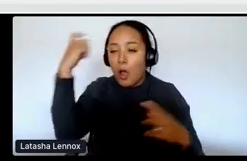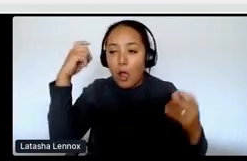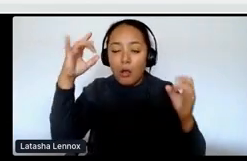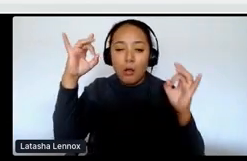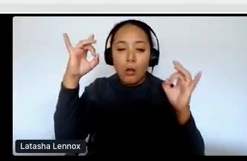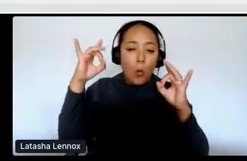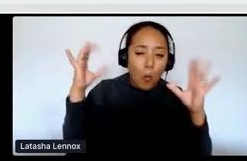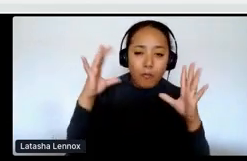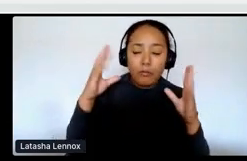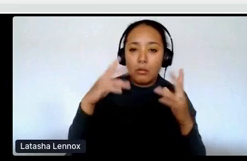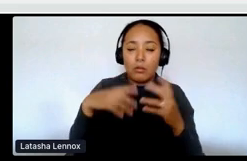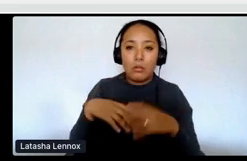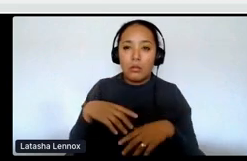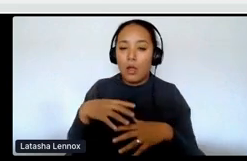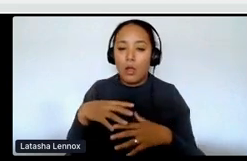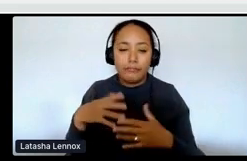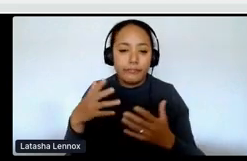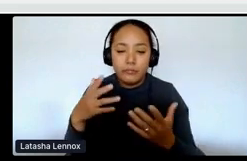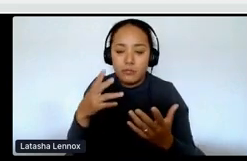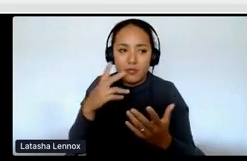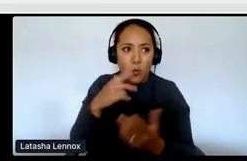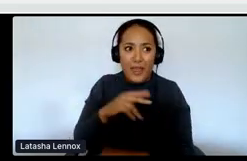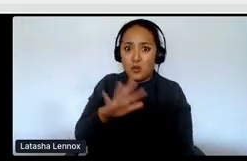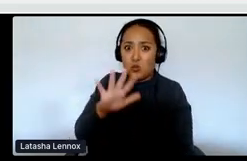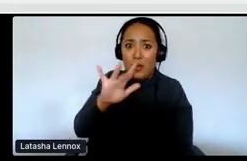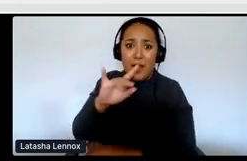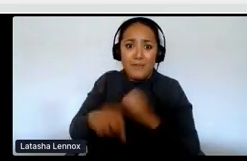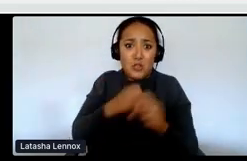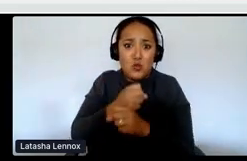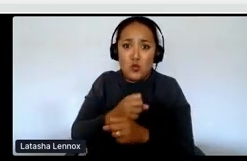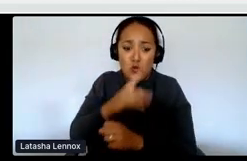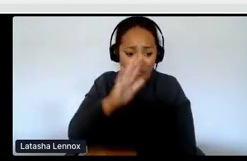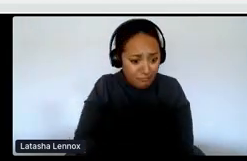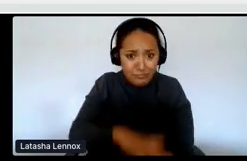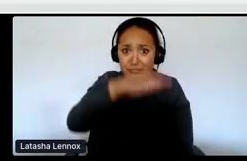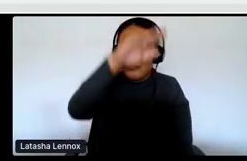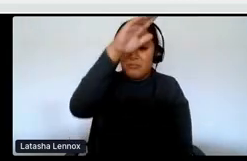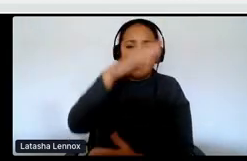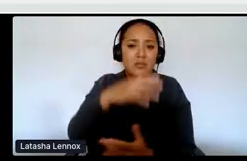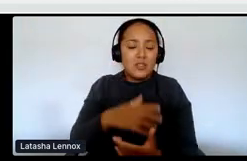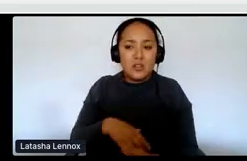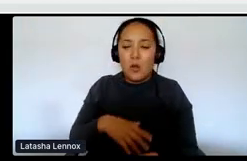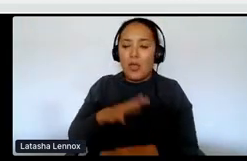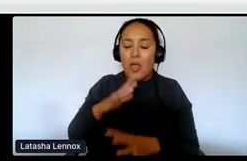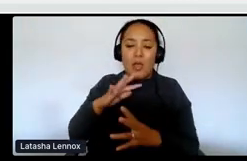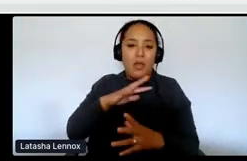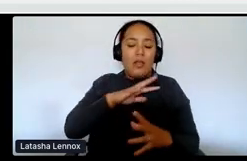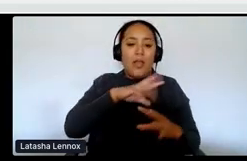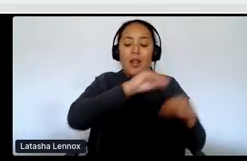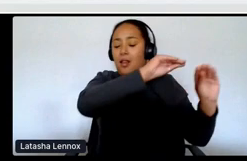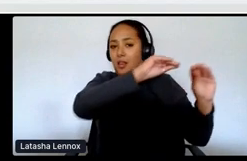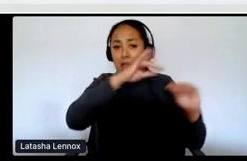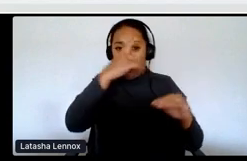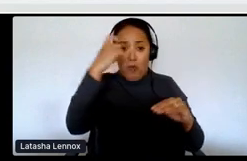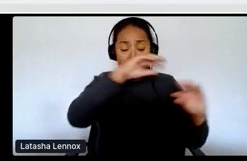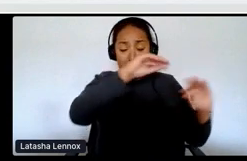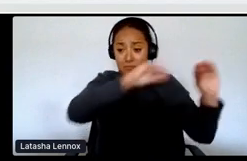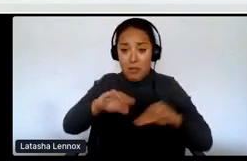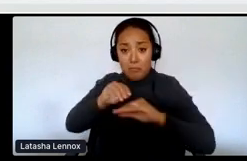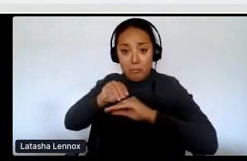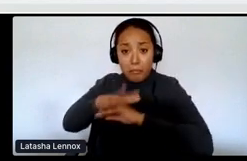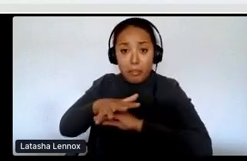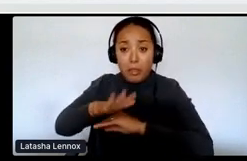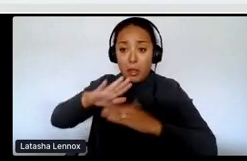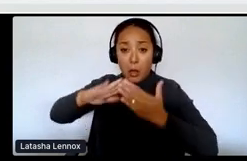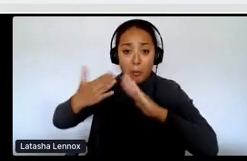close to 20 years of their lives. Um, bringing that back into our own communities, tearing apart the very social fabric of our communities